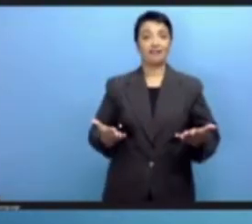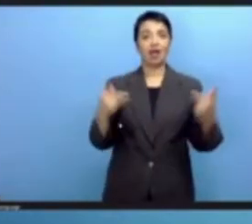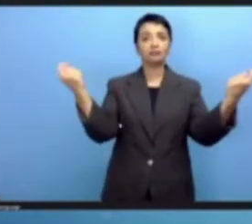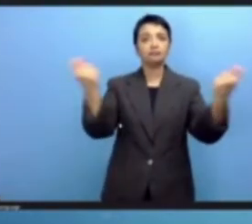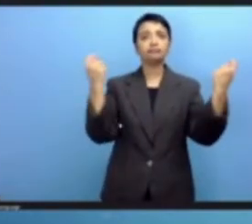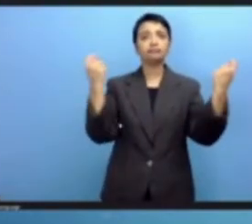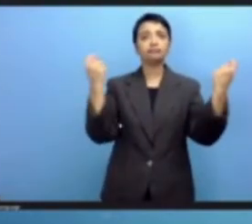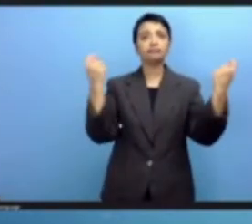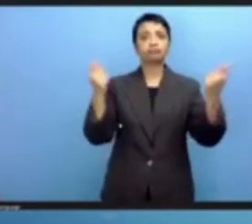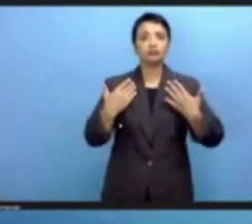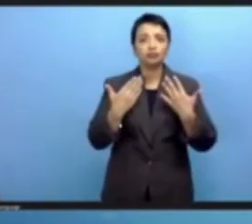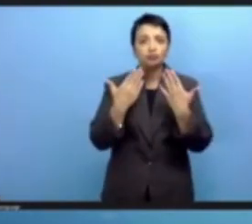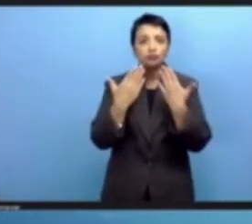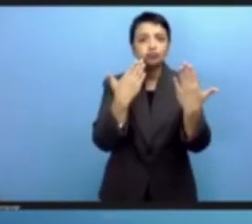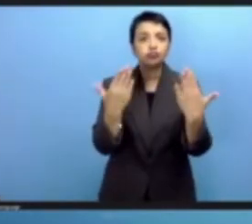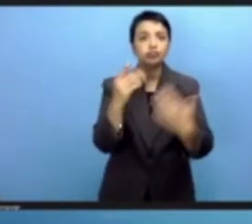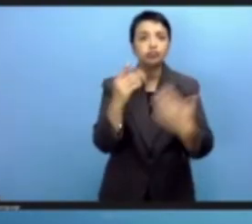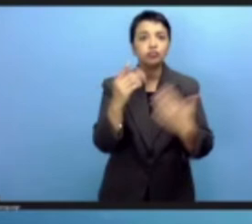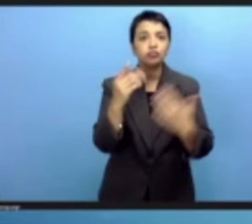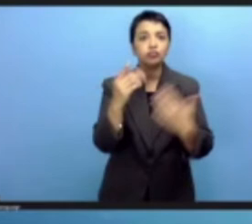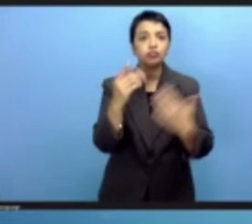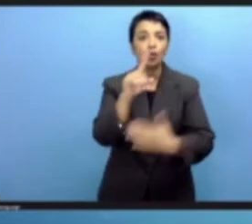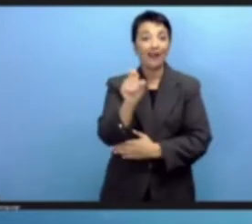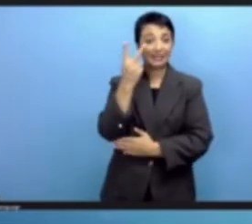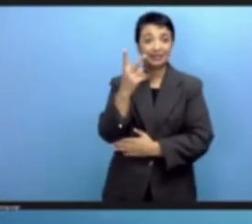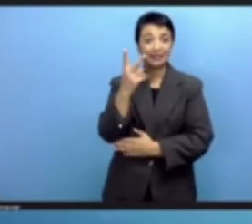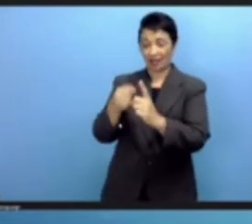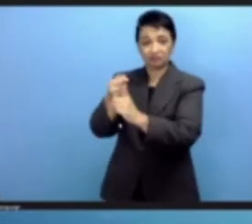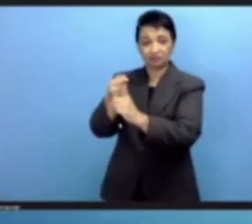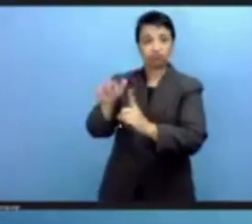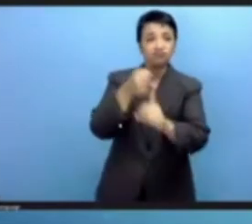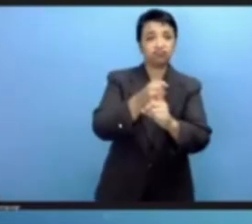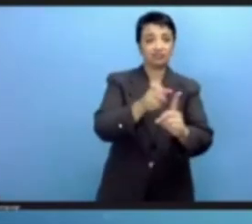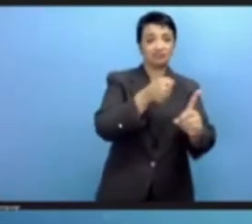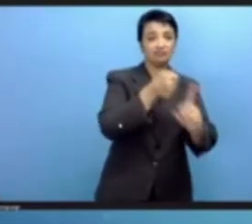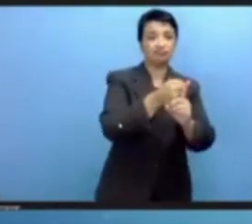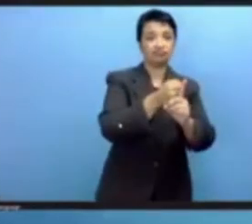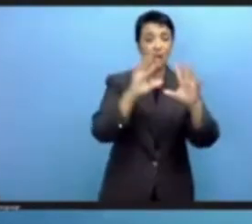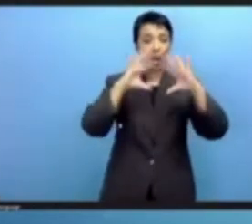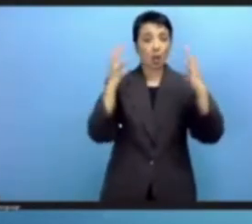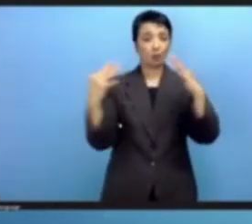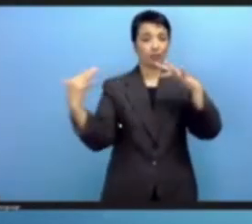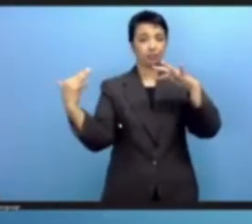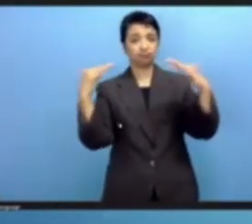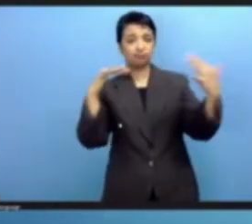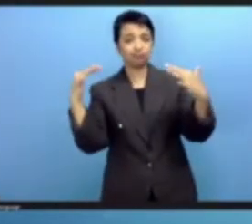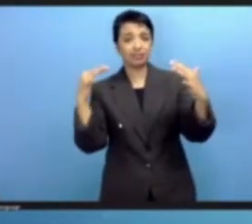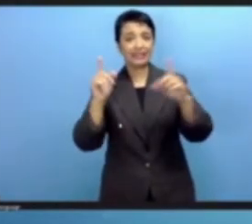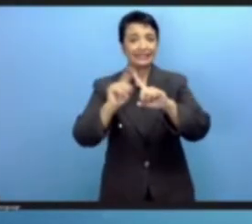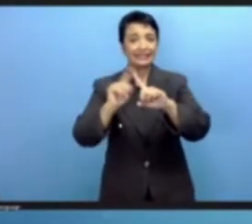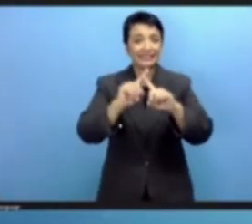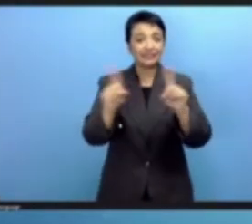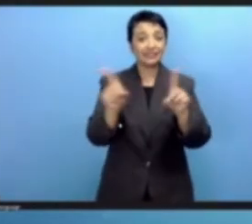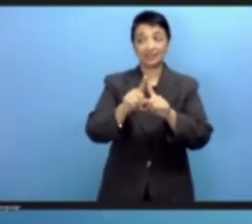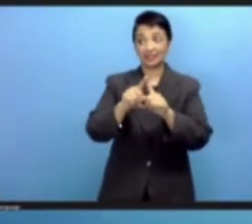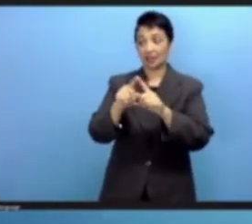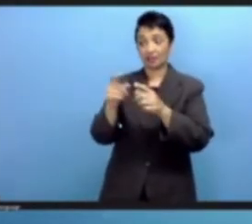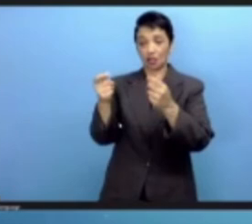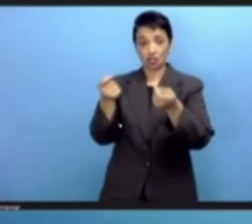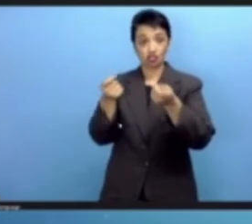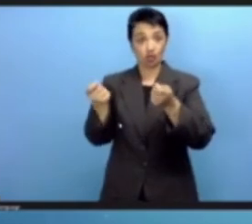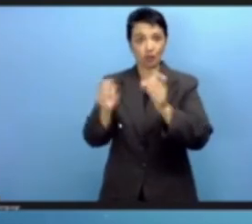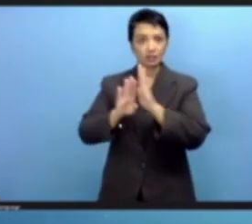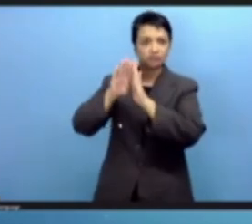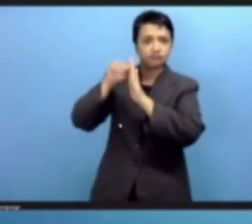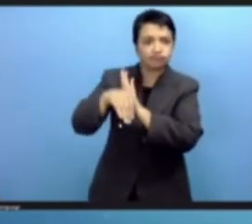exacerbated effects of overlapping global crisis, such as the weakening of democracy, wars, climate change,